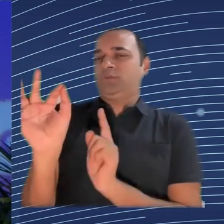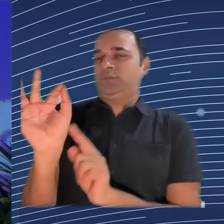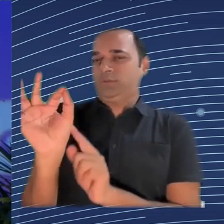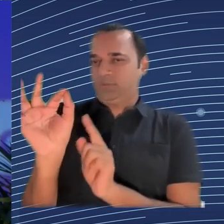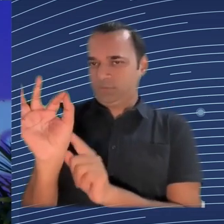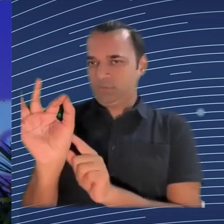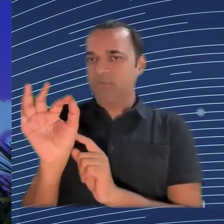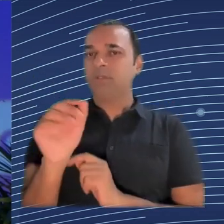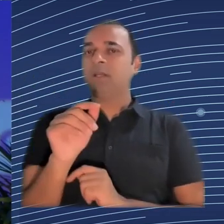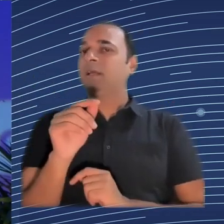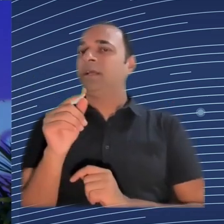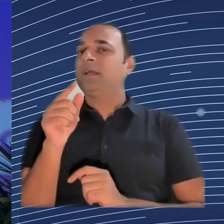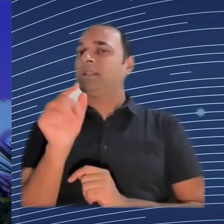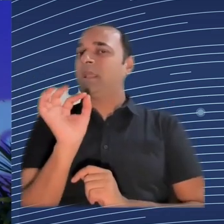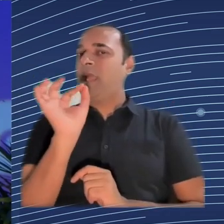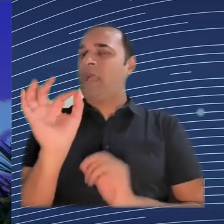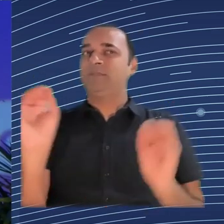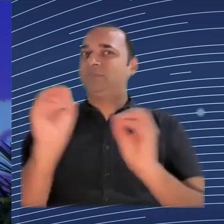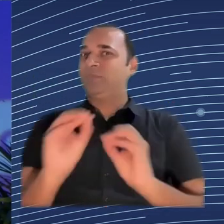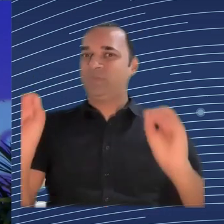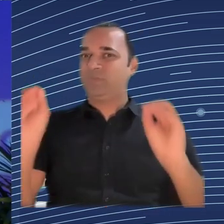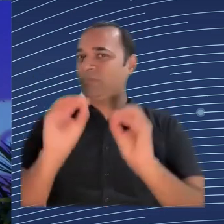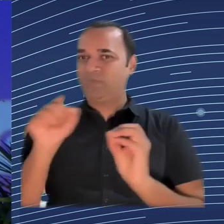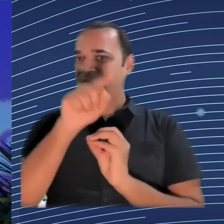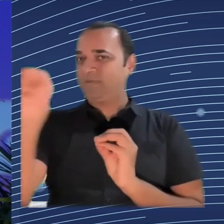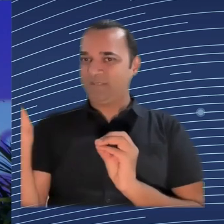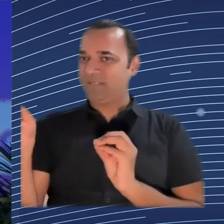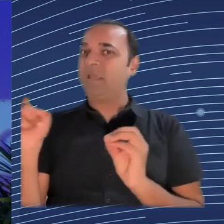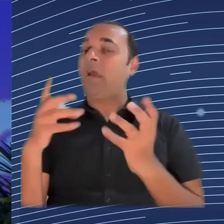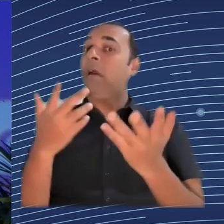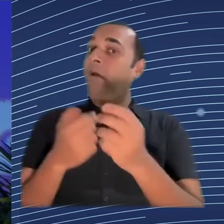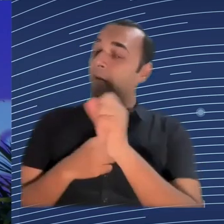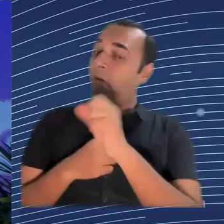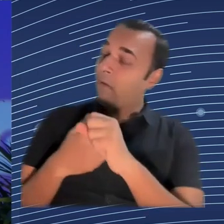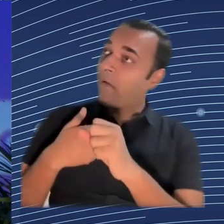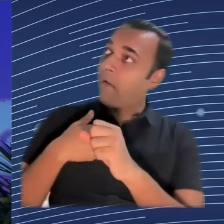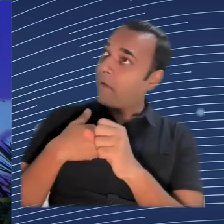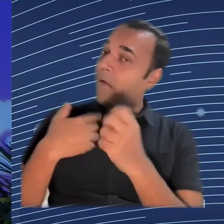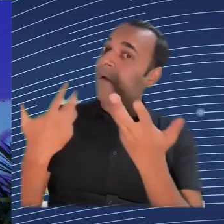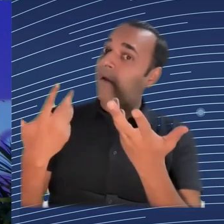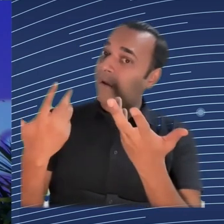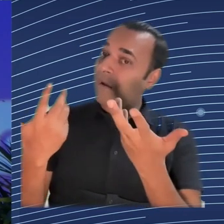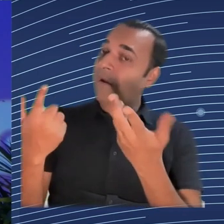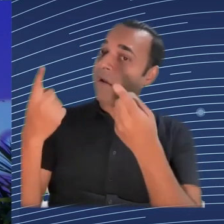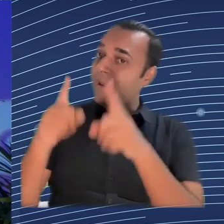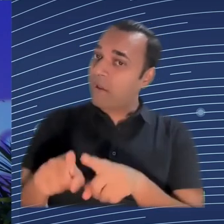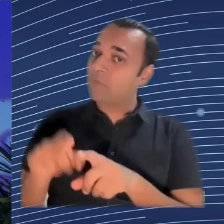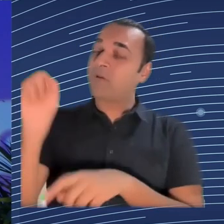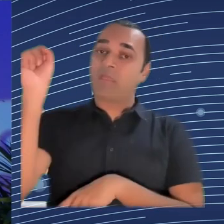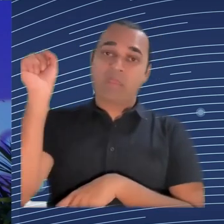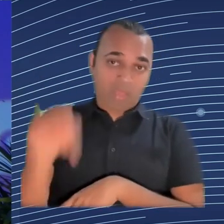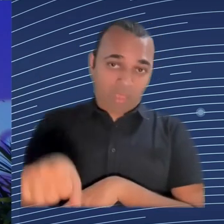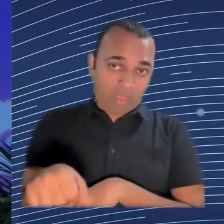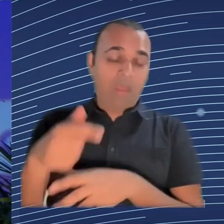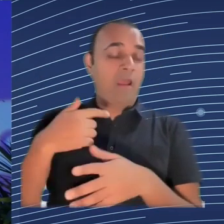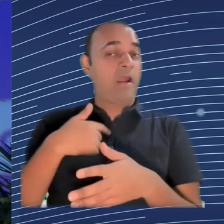of co-design processes, this is a topic that I work a lot on, because I do work a lot with public sector